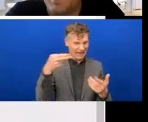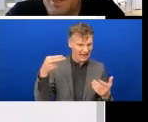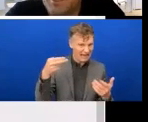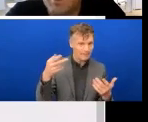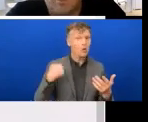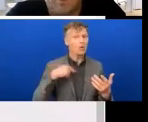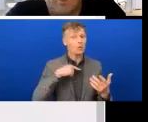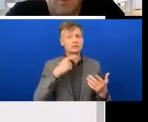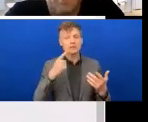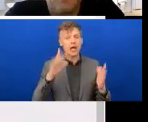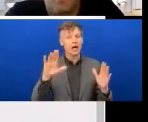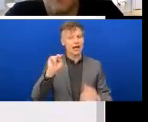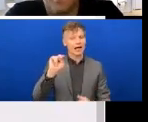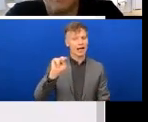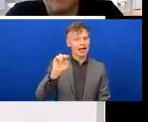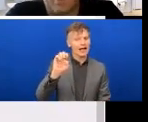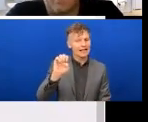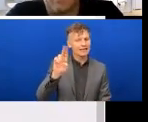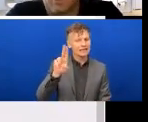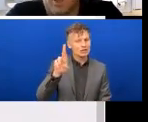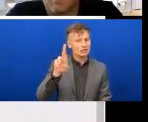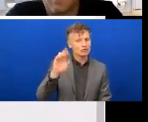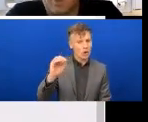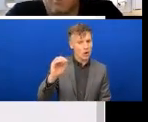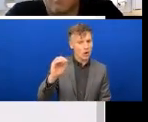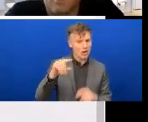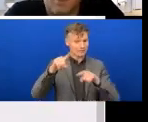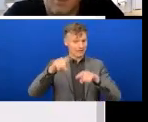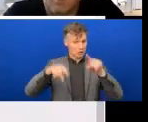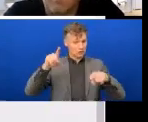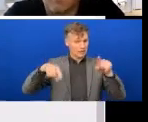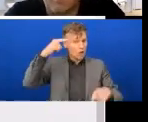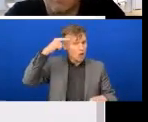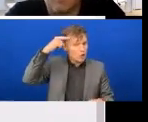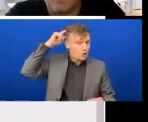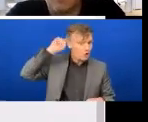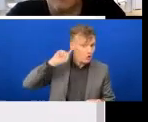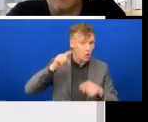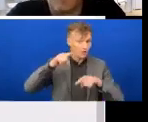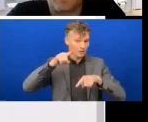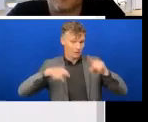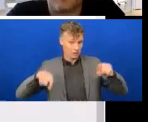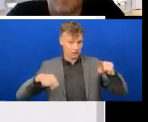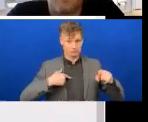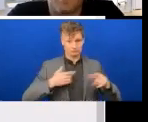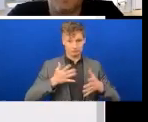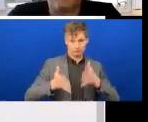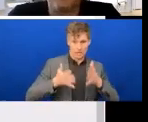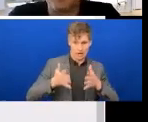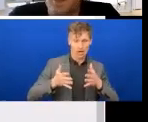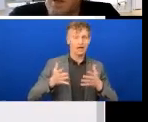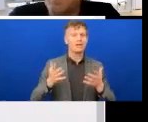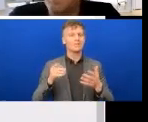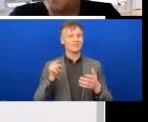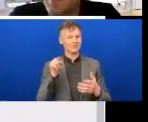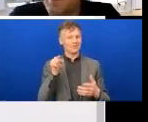neurodiversity, but within that and the guidance around language within there, we do reflect that there are different terms and different language